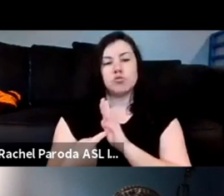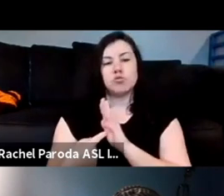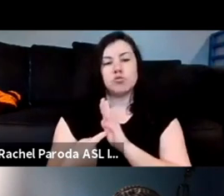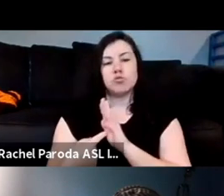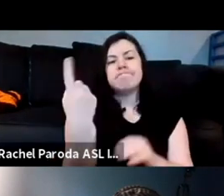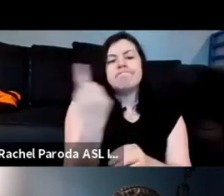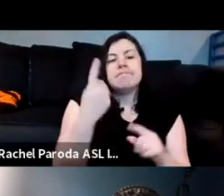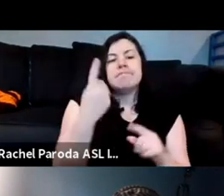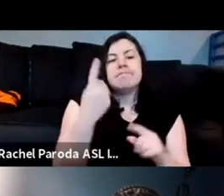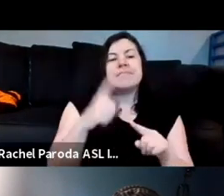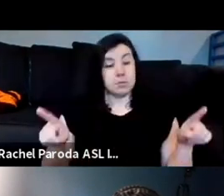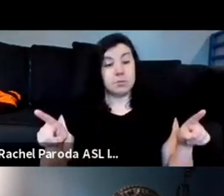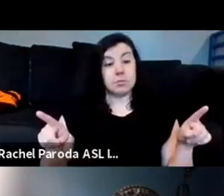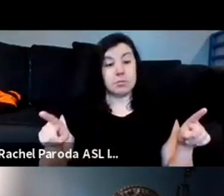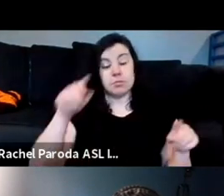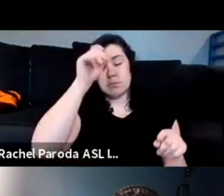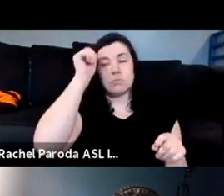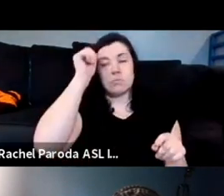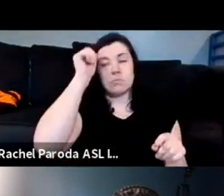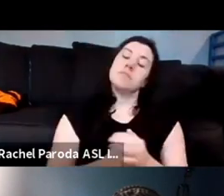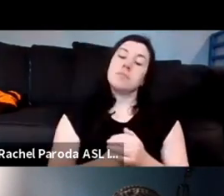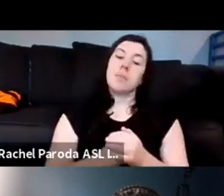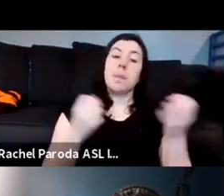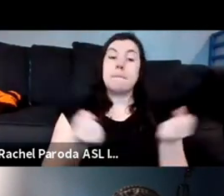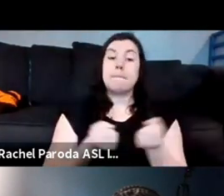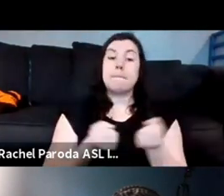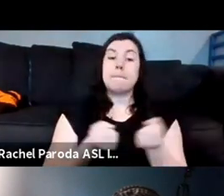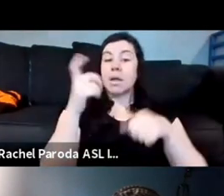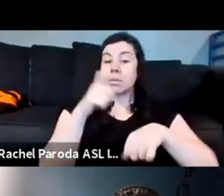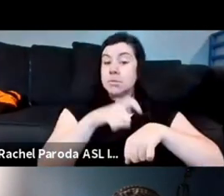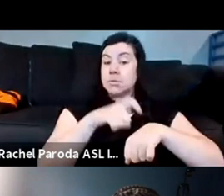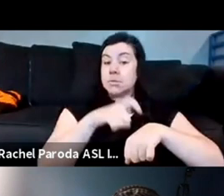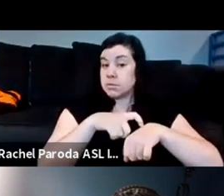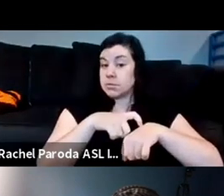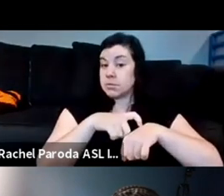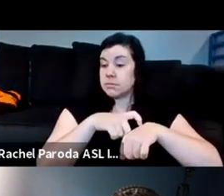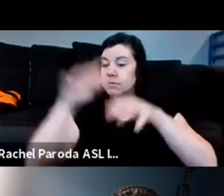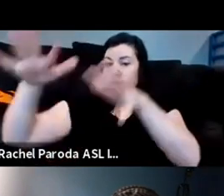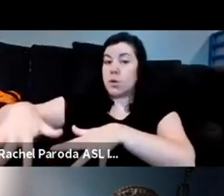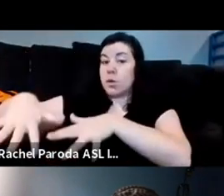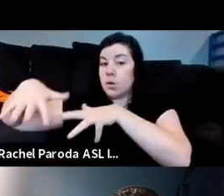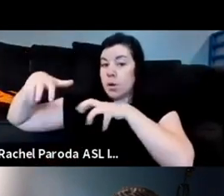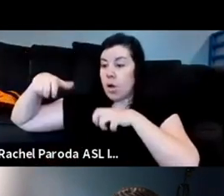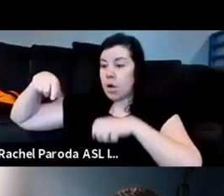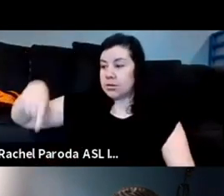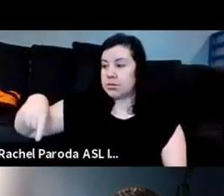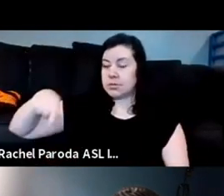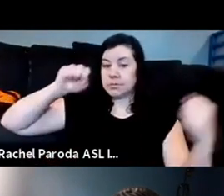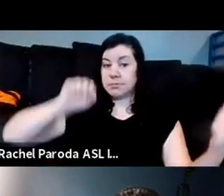know and how a lot of times um the audience don't really want to face